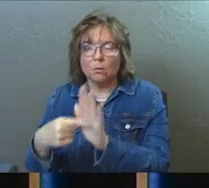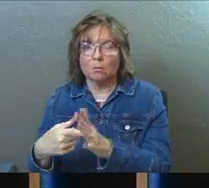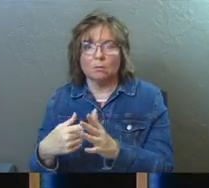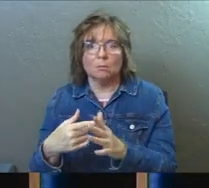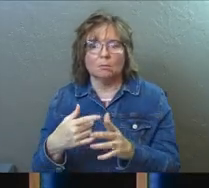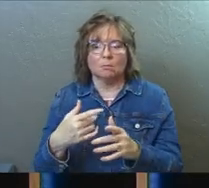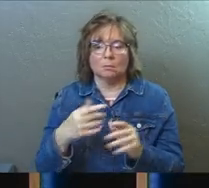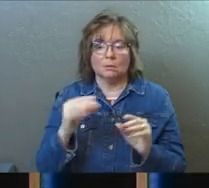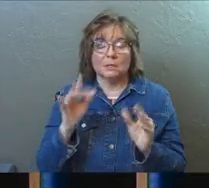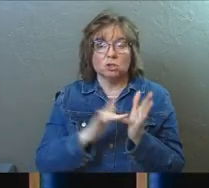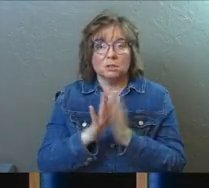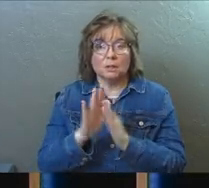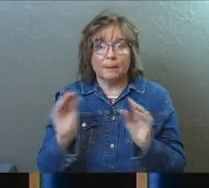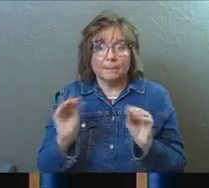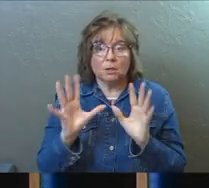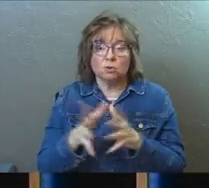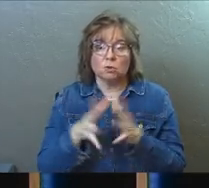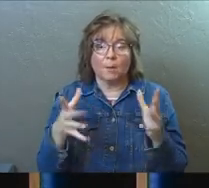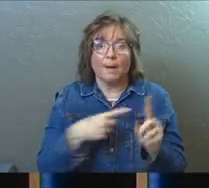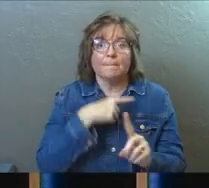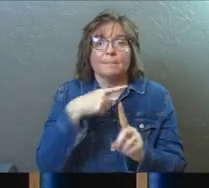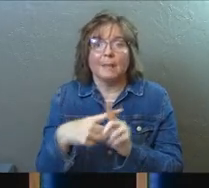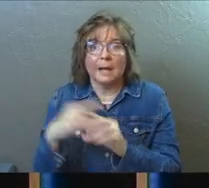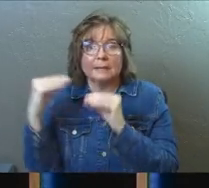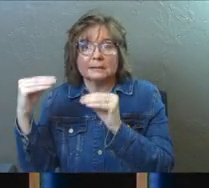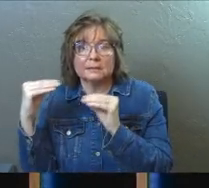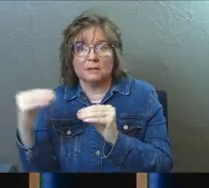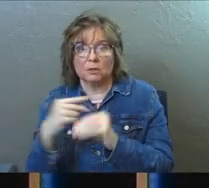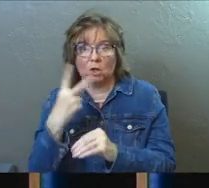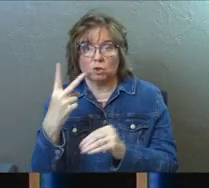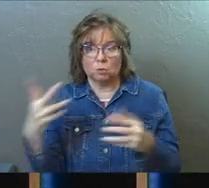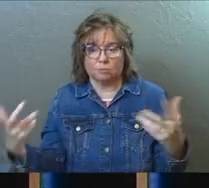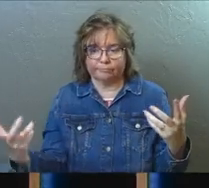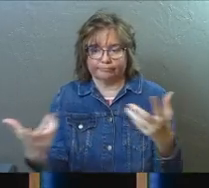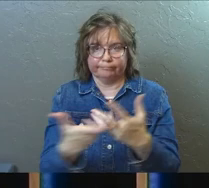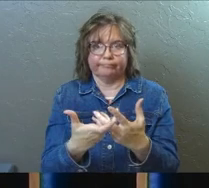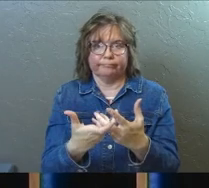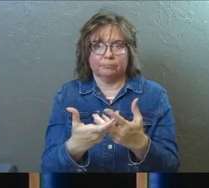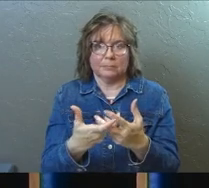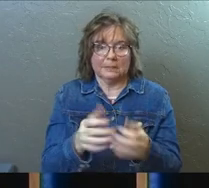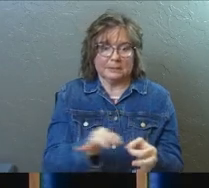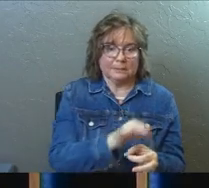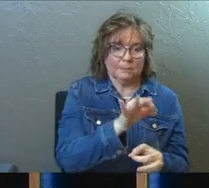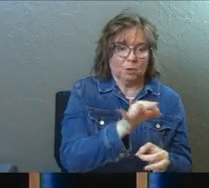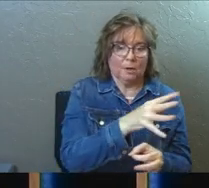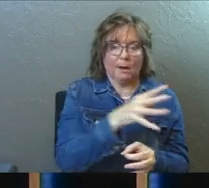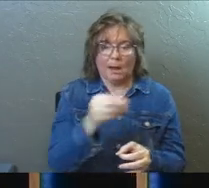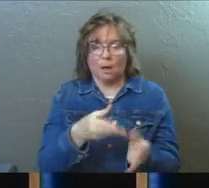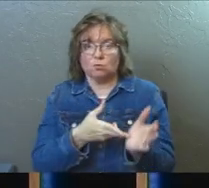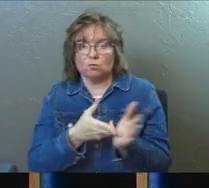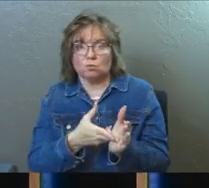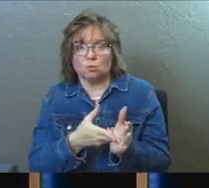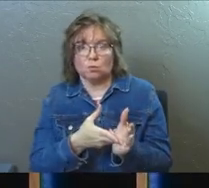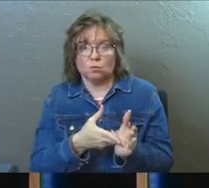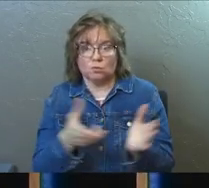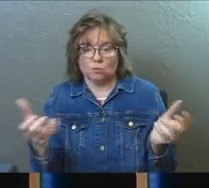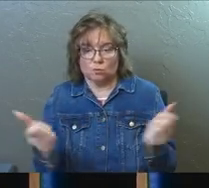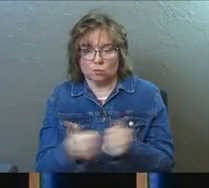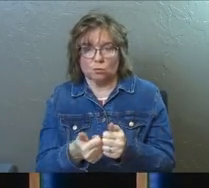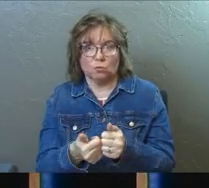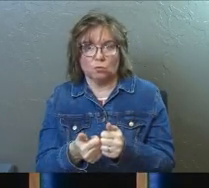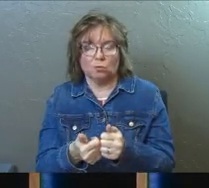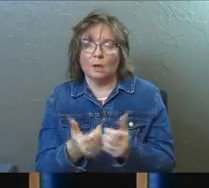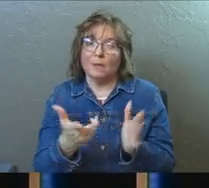Wasn't Jesus doing miracles so much in addition to his teaching that the two came together? Spirit and truth? And